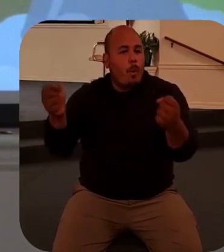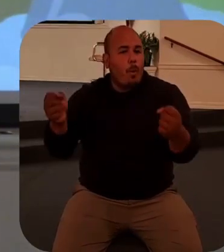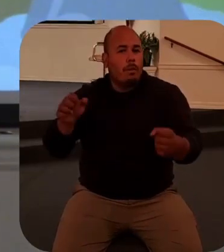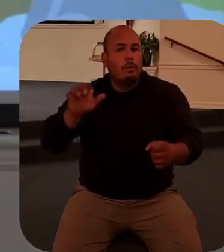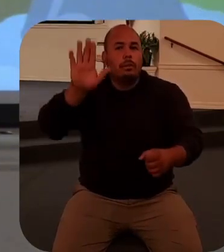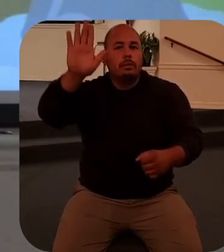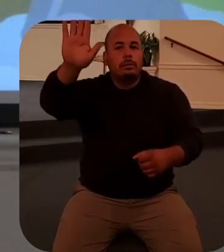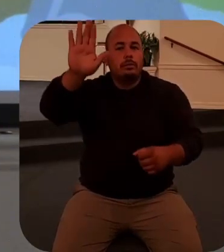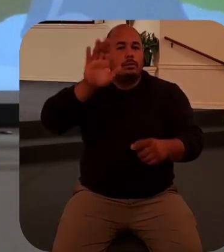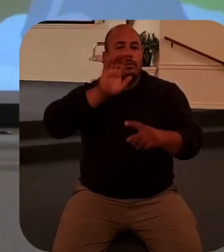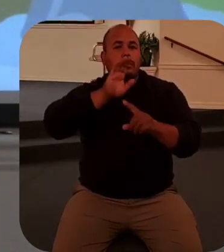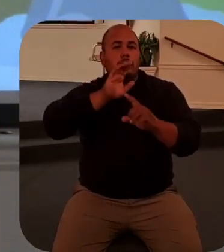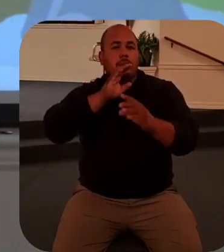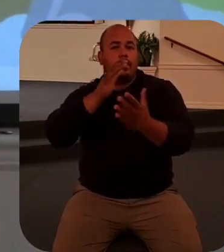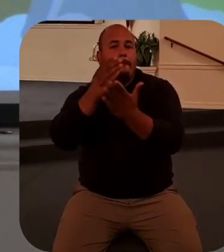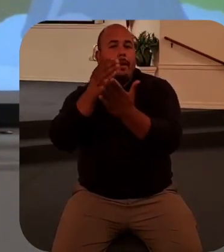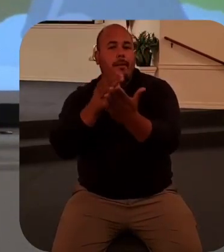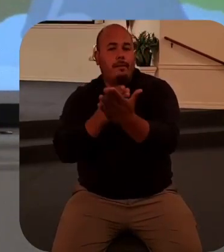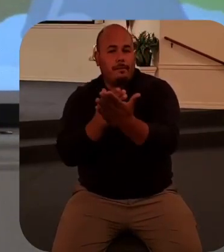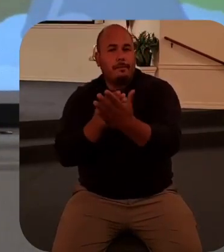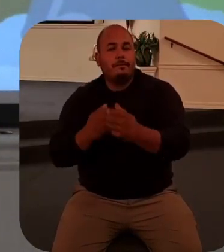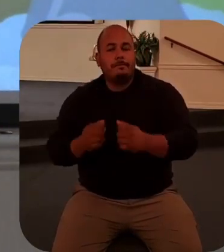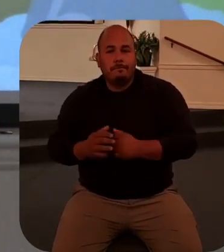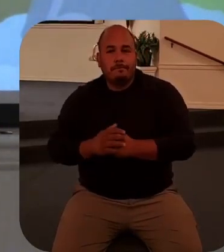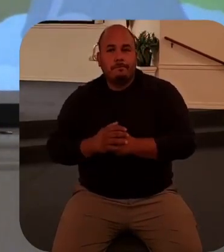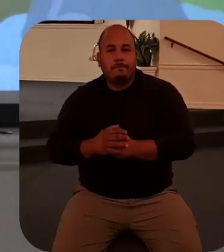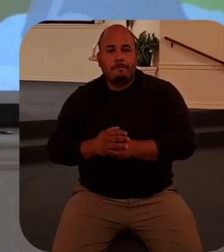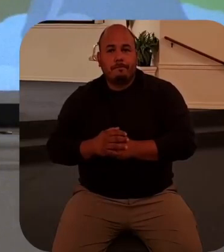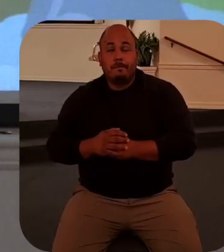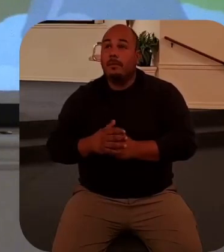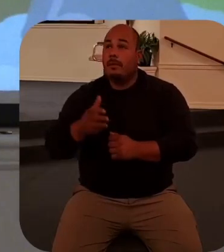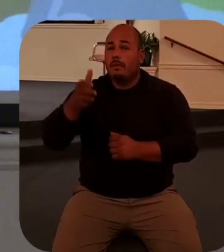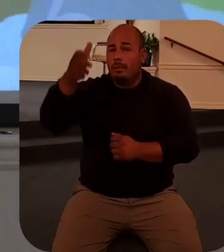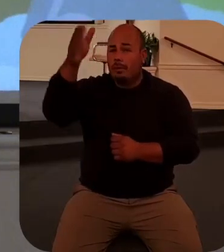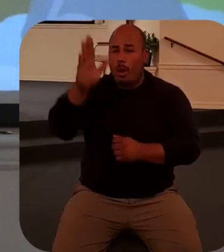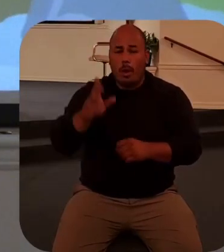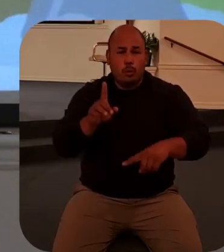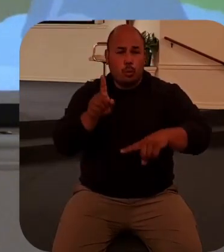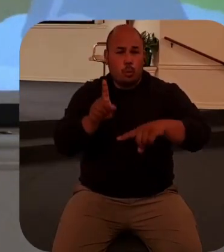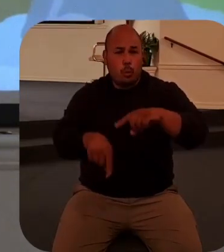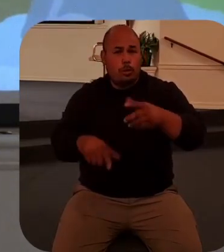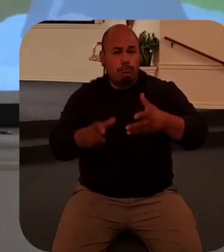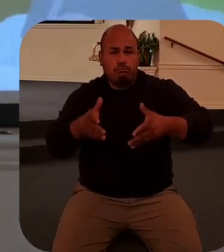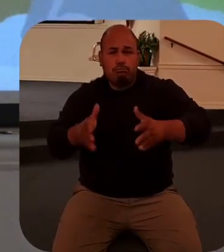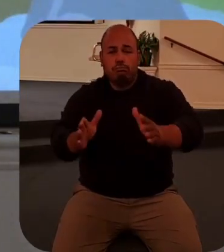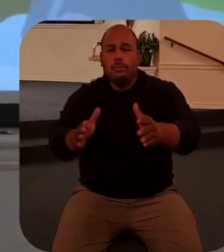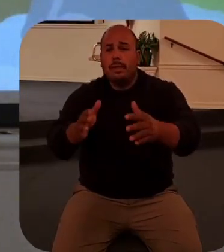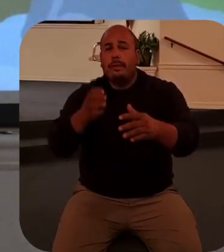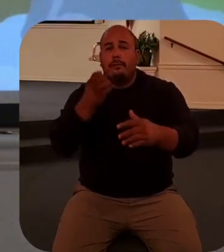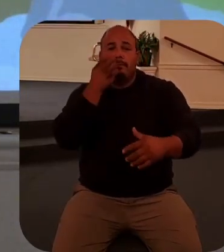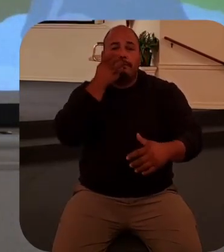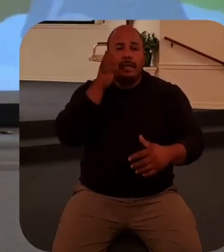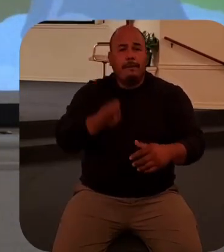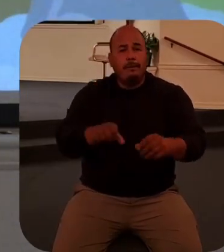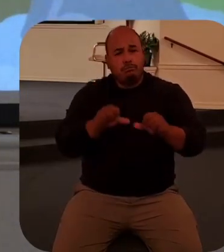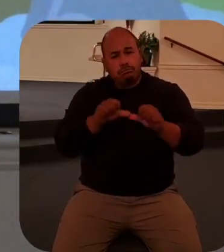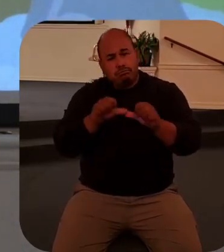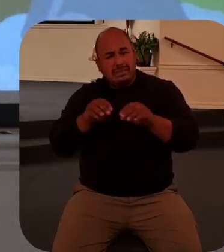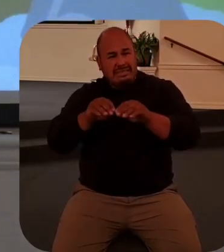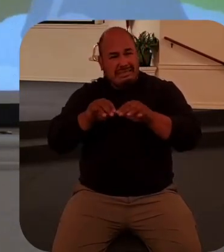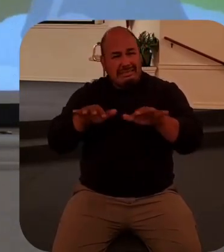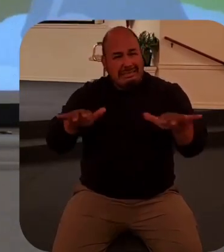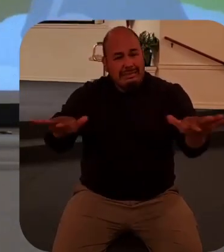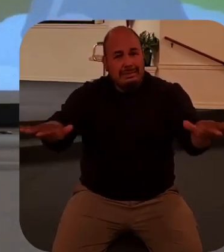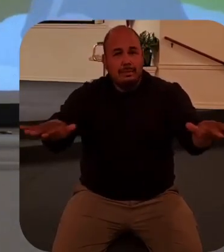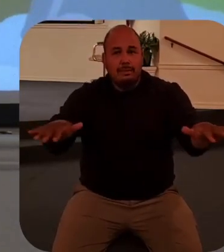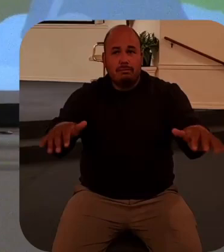and do evil and live forever God will not let evil go on for all time he